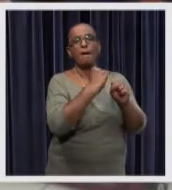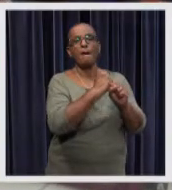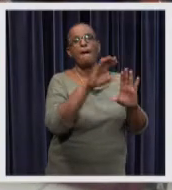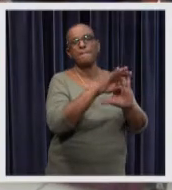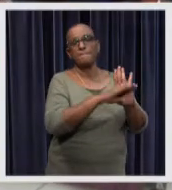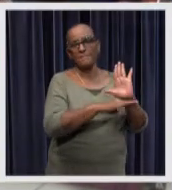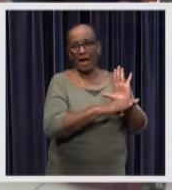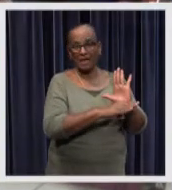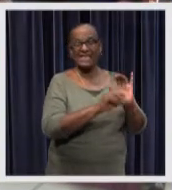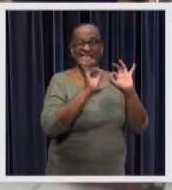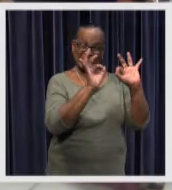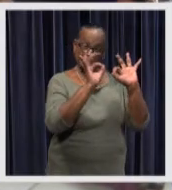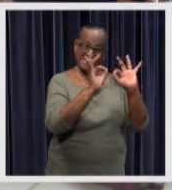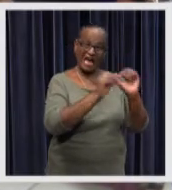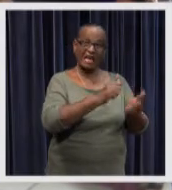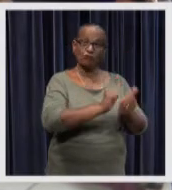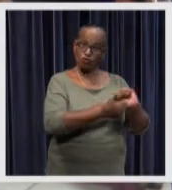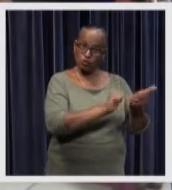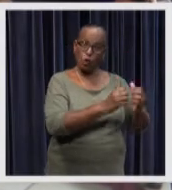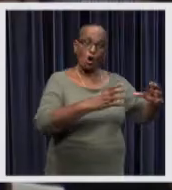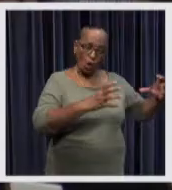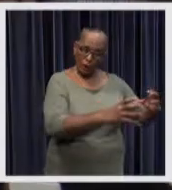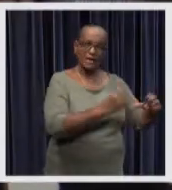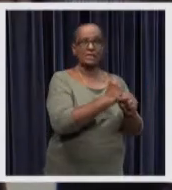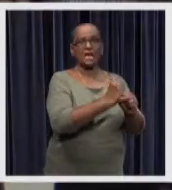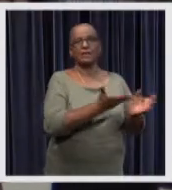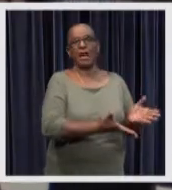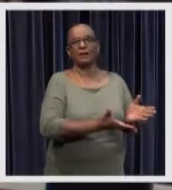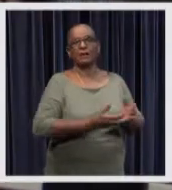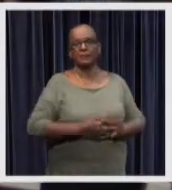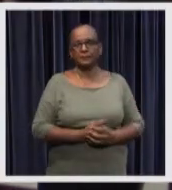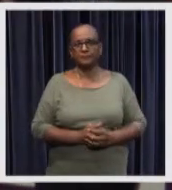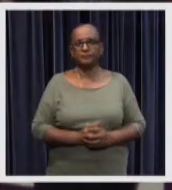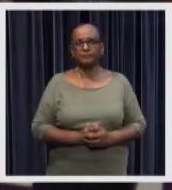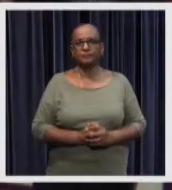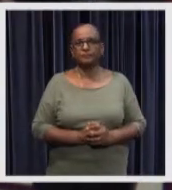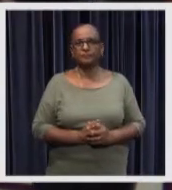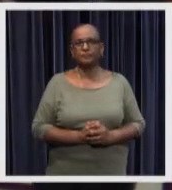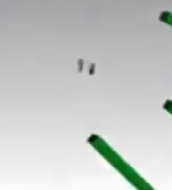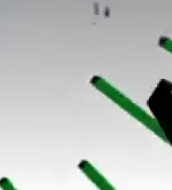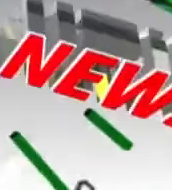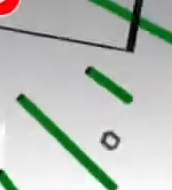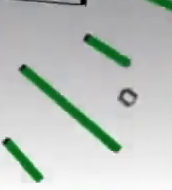will formulated specially intended for sports organizations